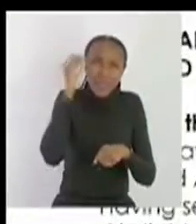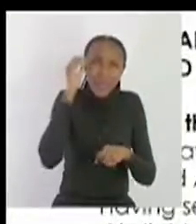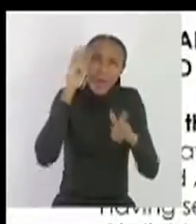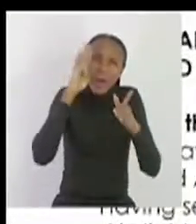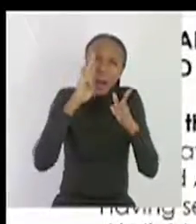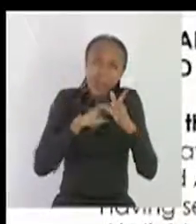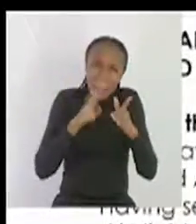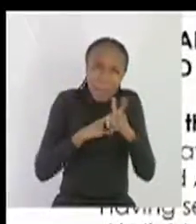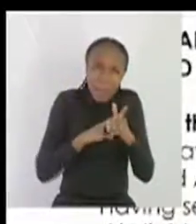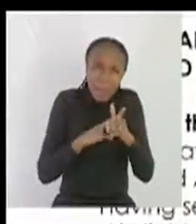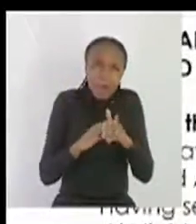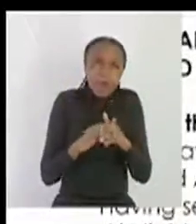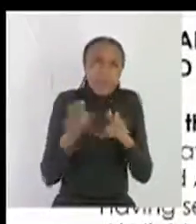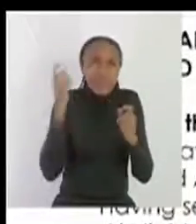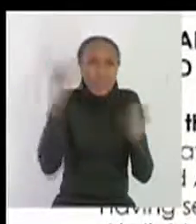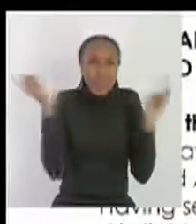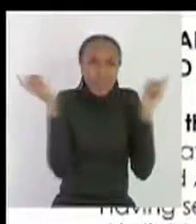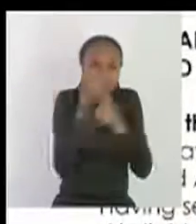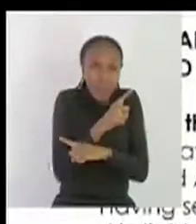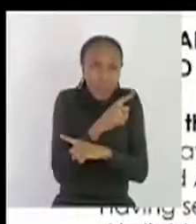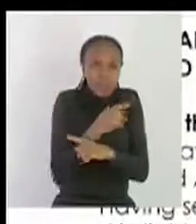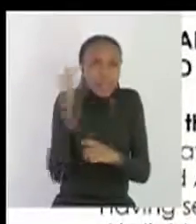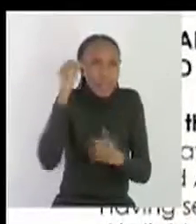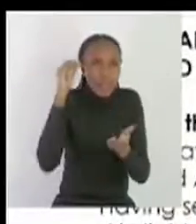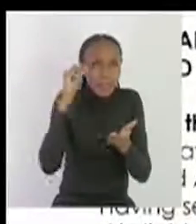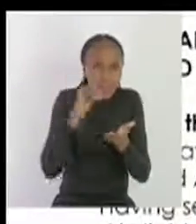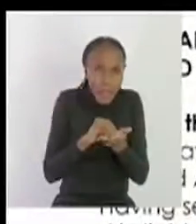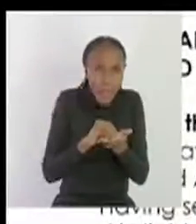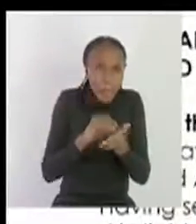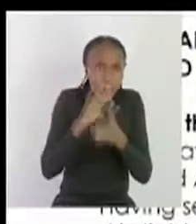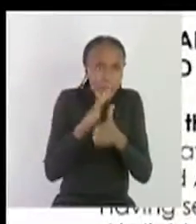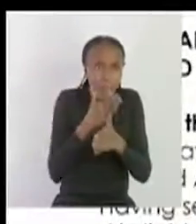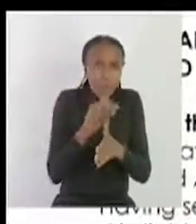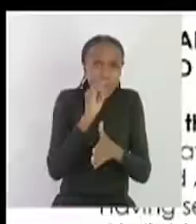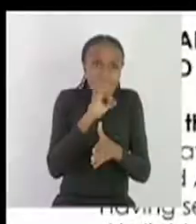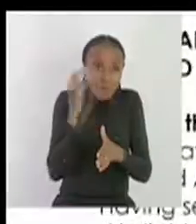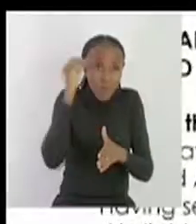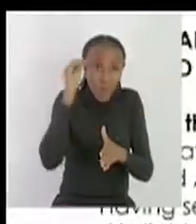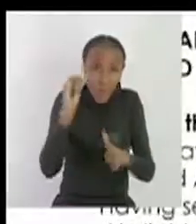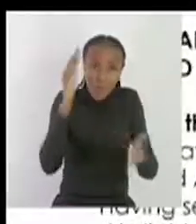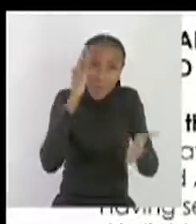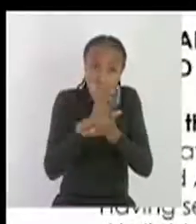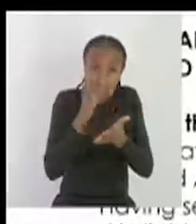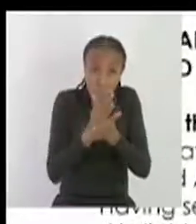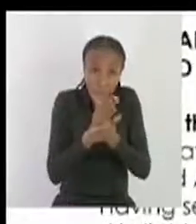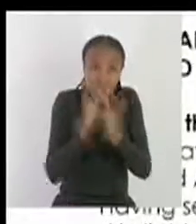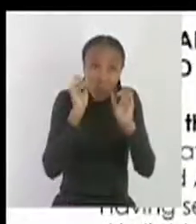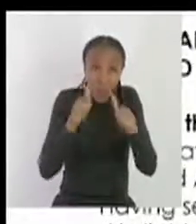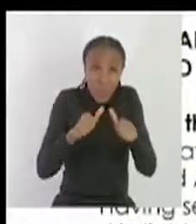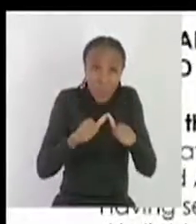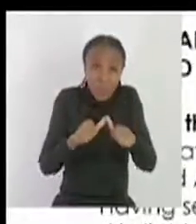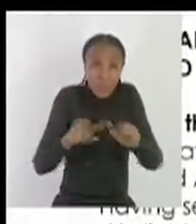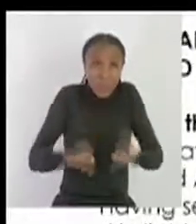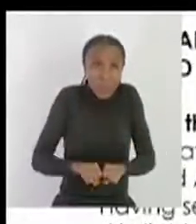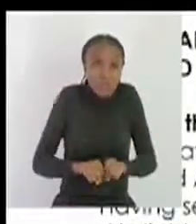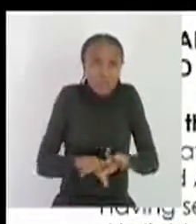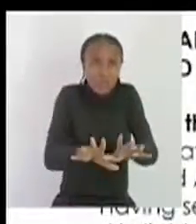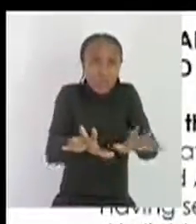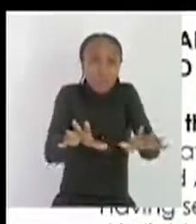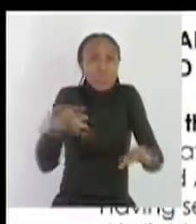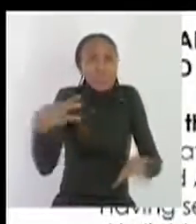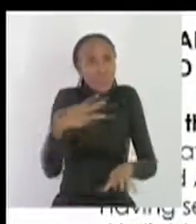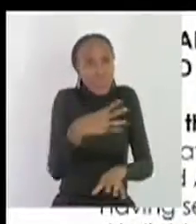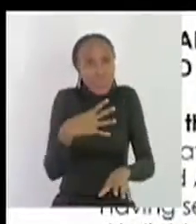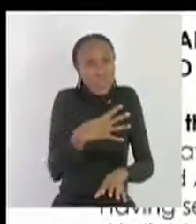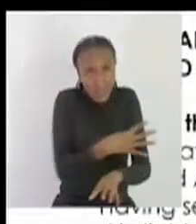wrong information is dangerous and then can lead to the further spreading of HIV and AIDS and then please you must